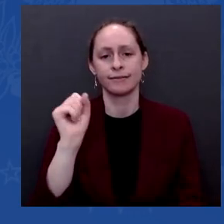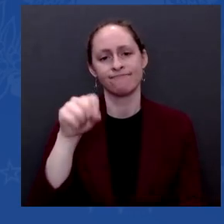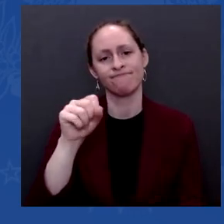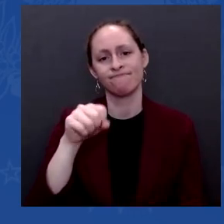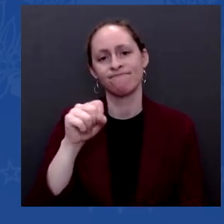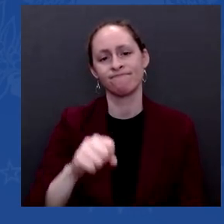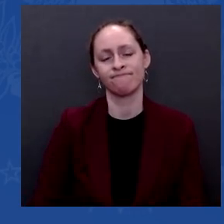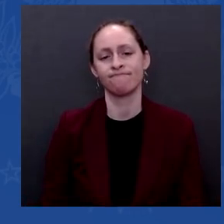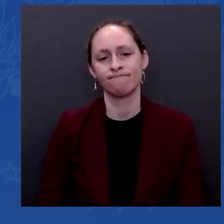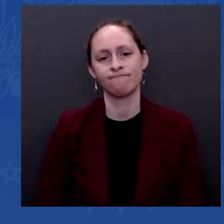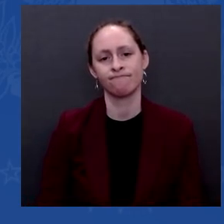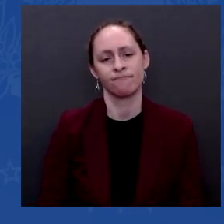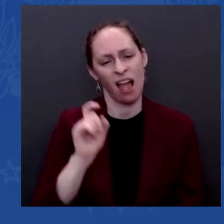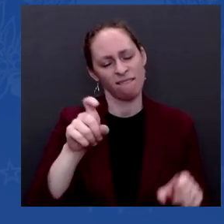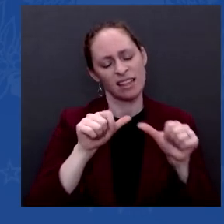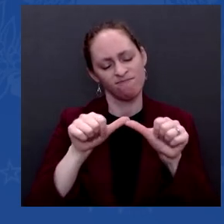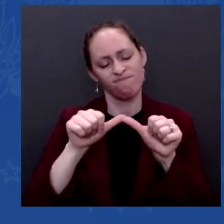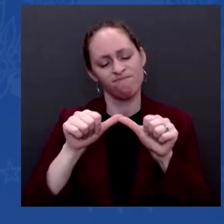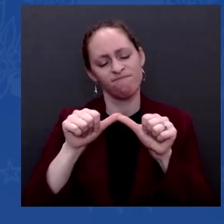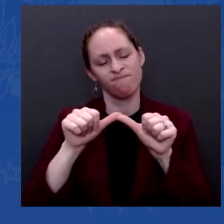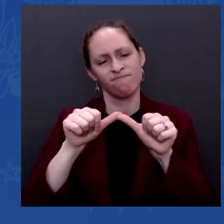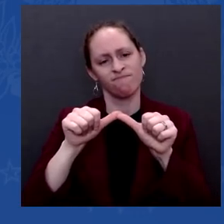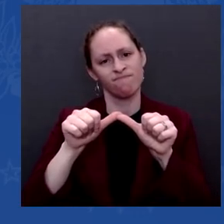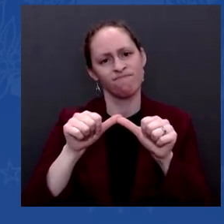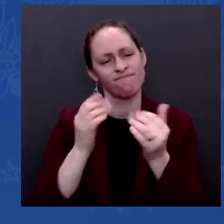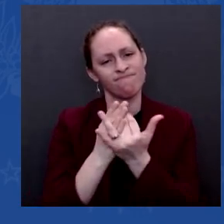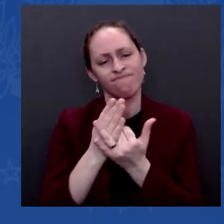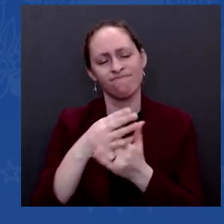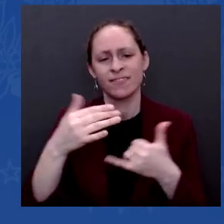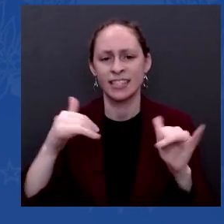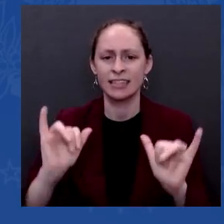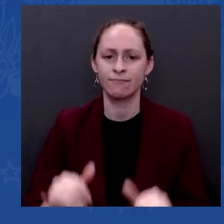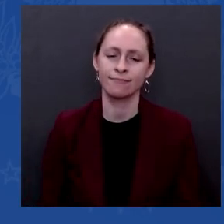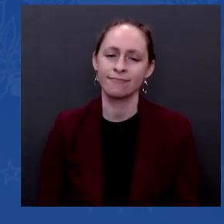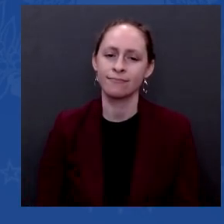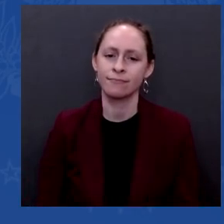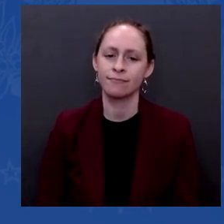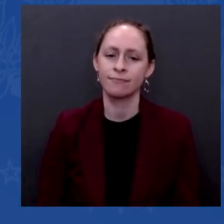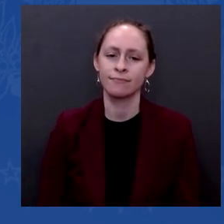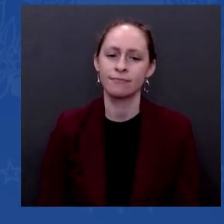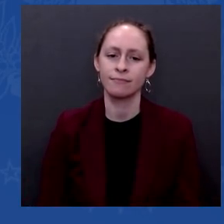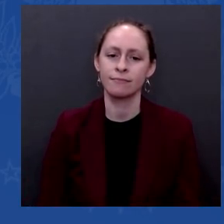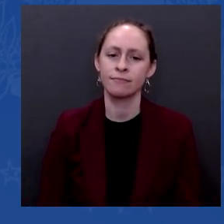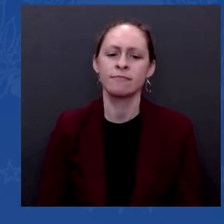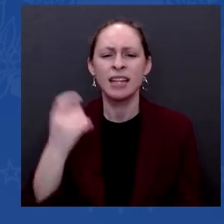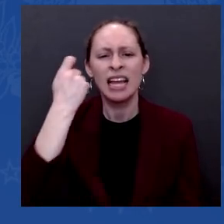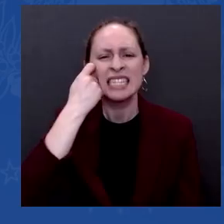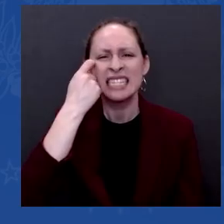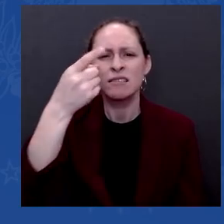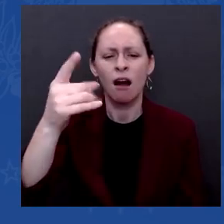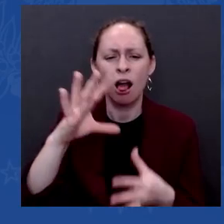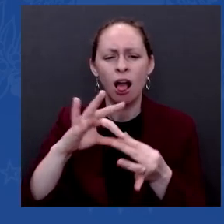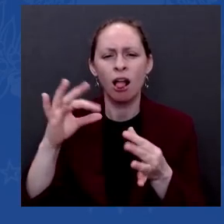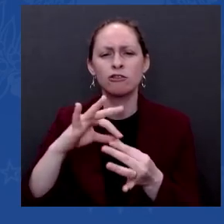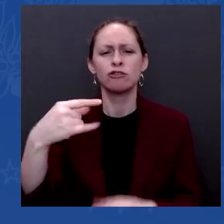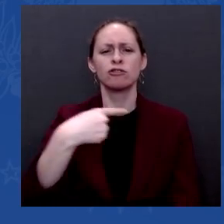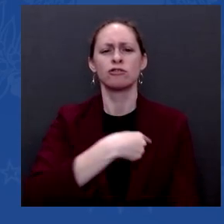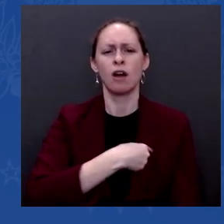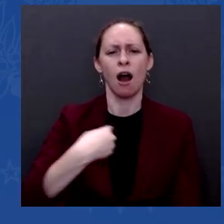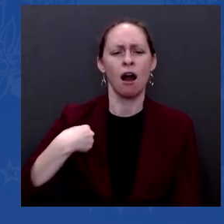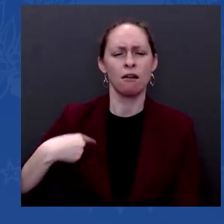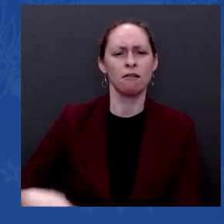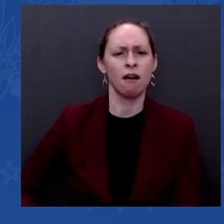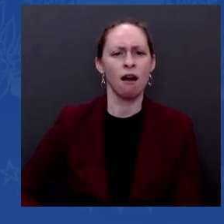Do you think the time has come to begin lifting some of the tariffs on Chinese imports? Or